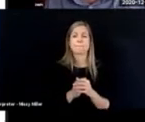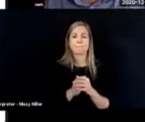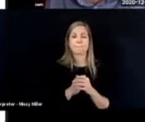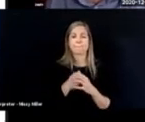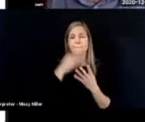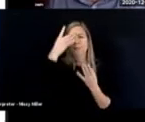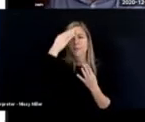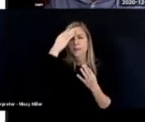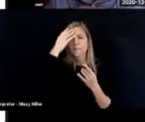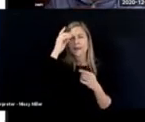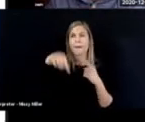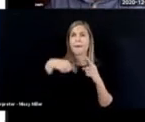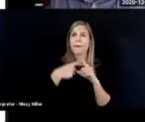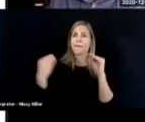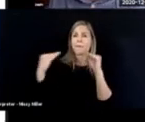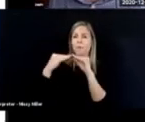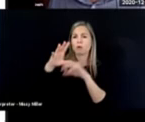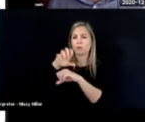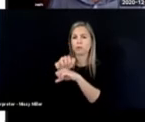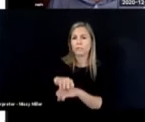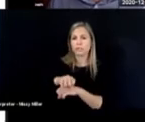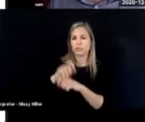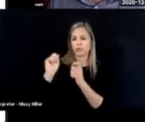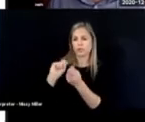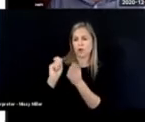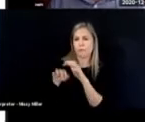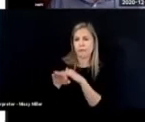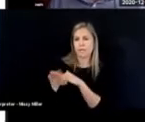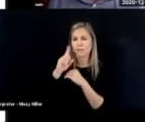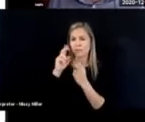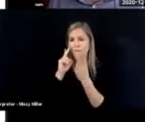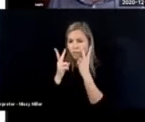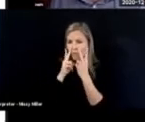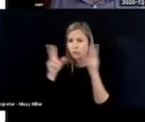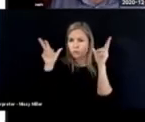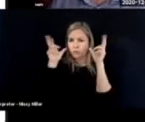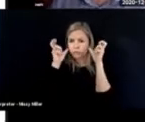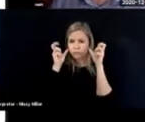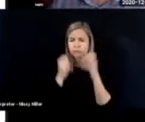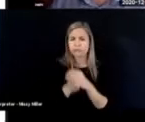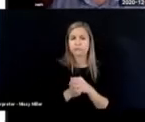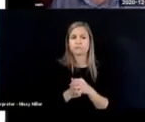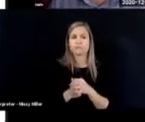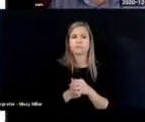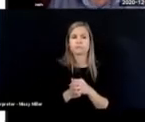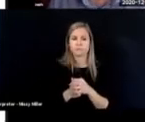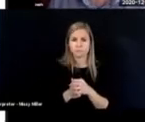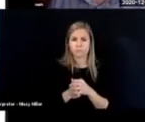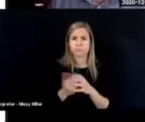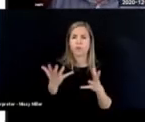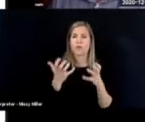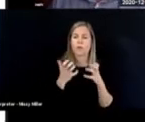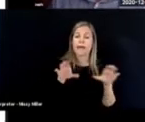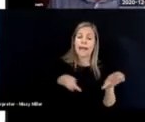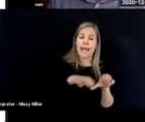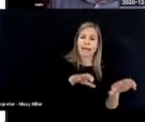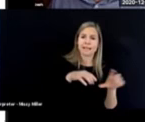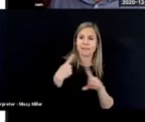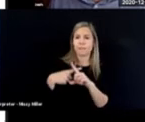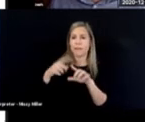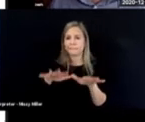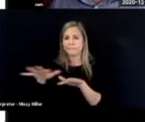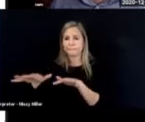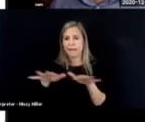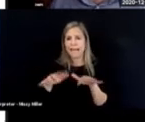Thinking about all the more traditional visual accommodations and auditory accommodations. Alternating active and